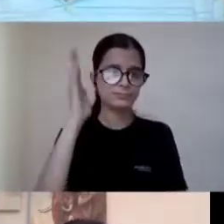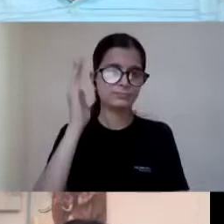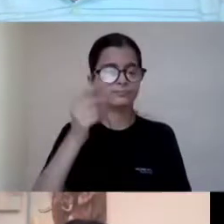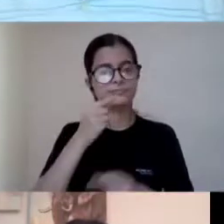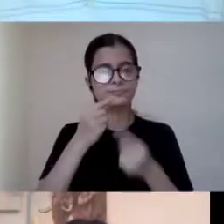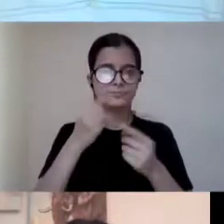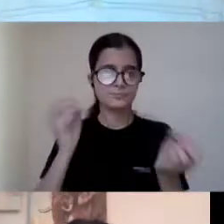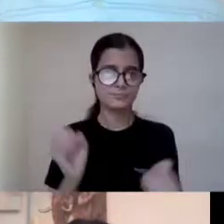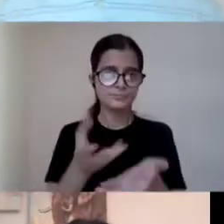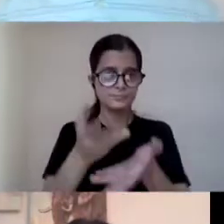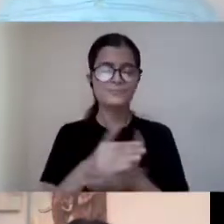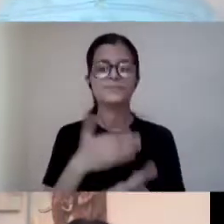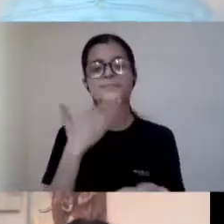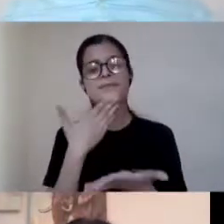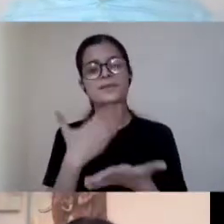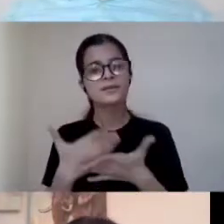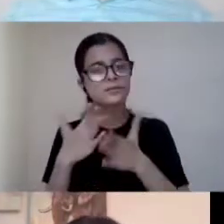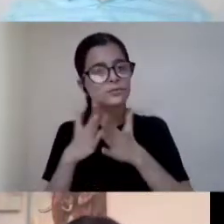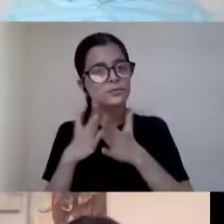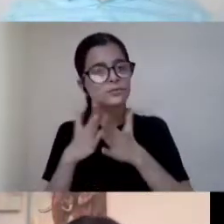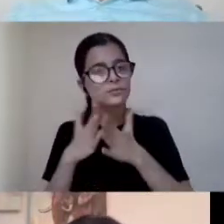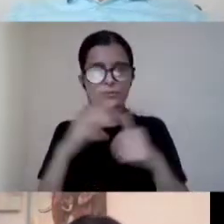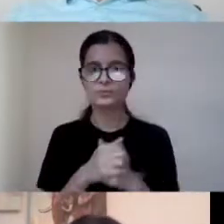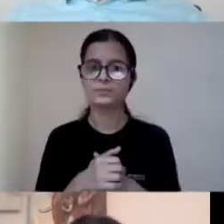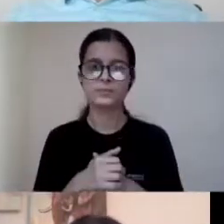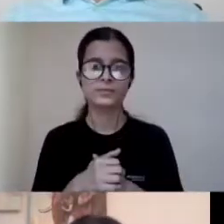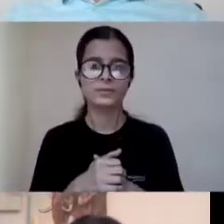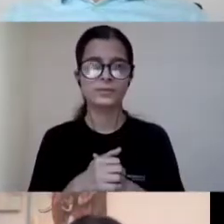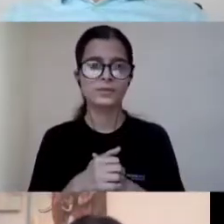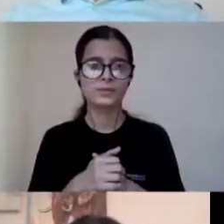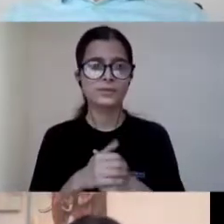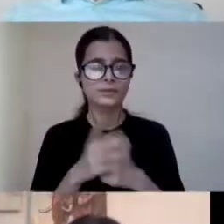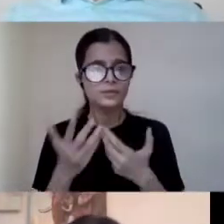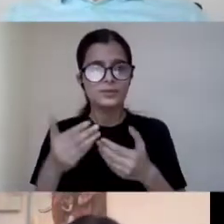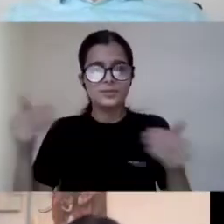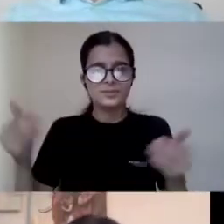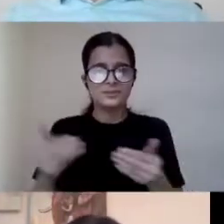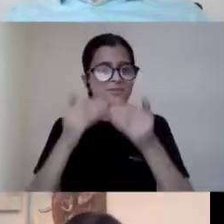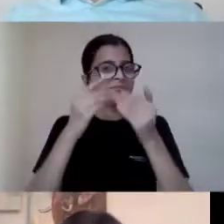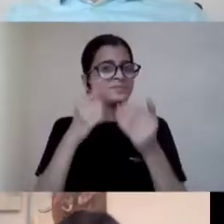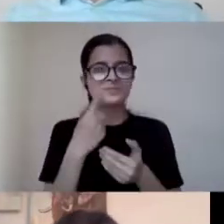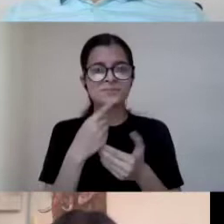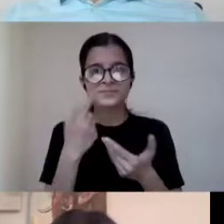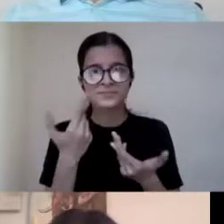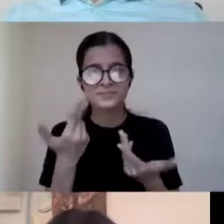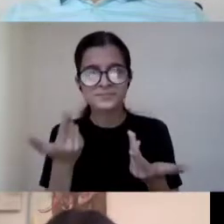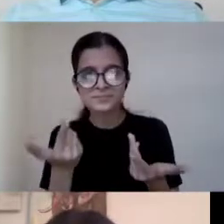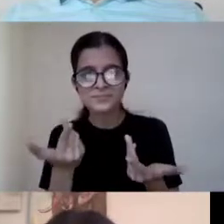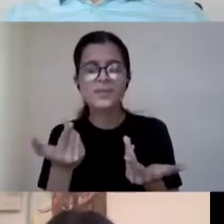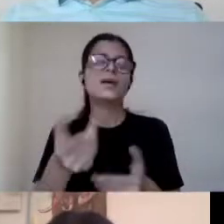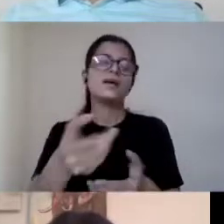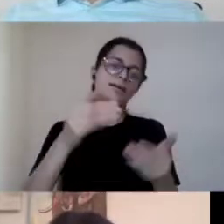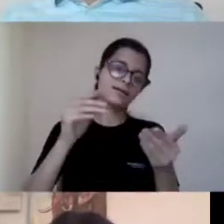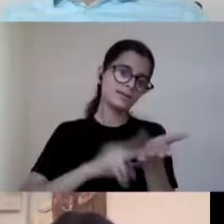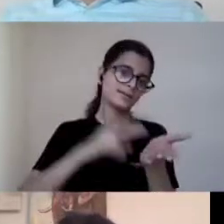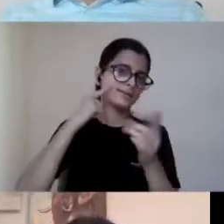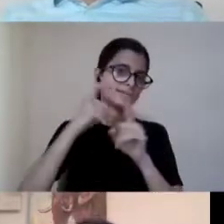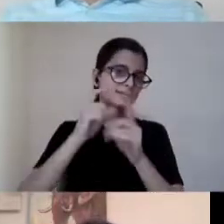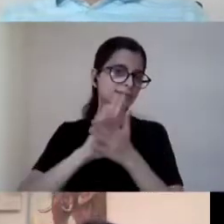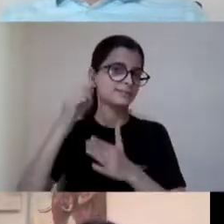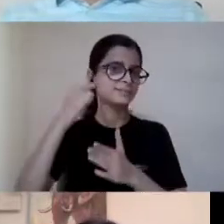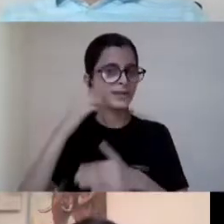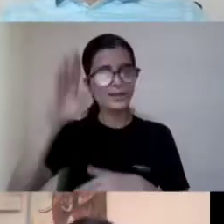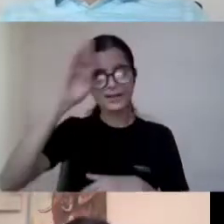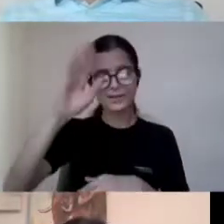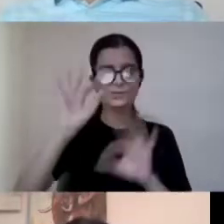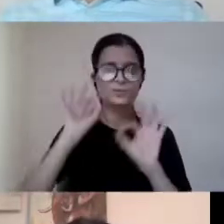Mr you so much. Mr Sorry I don't get the name who is introducing me. Sir Nidhi. Mr Manocha Hi Nidhi.